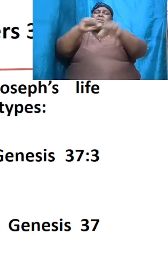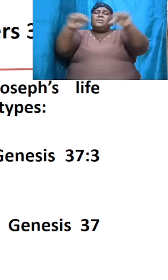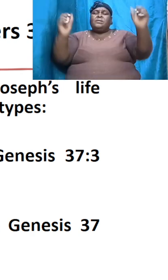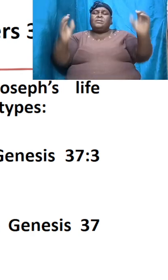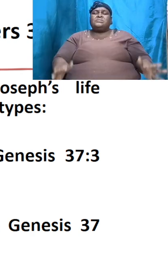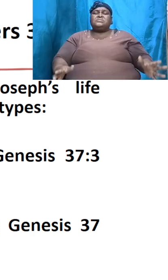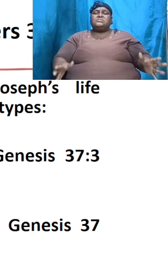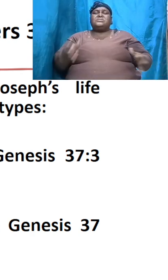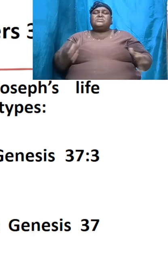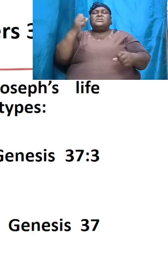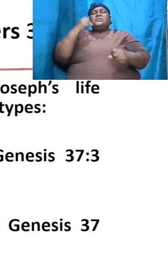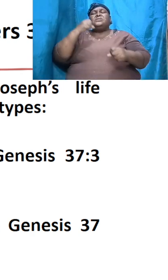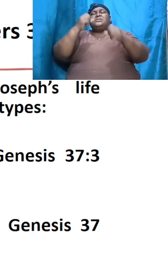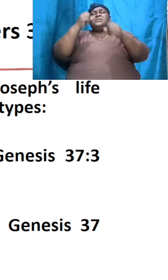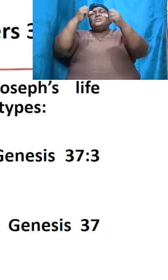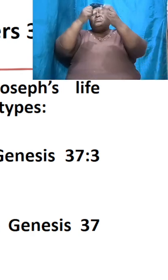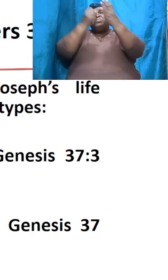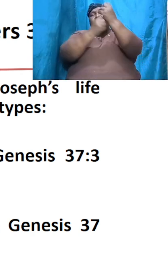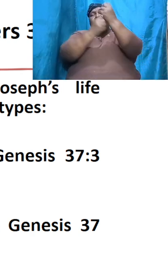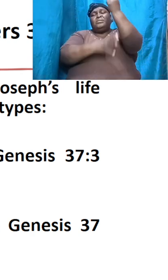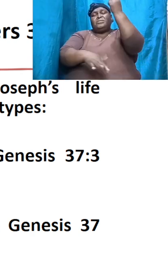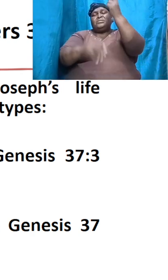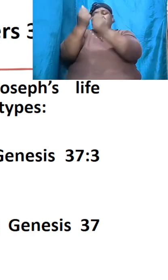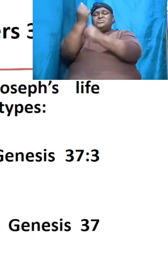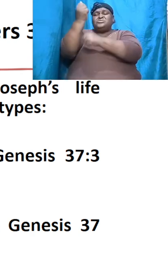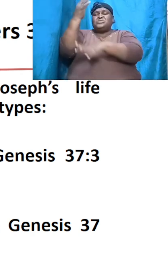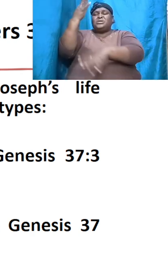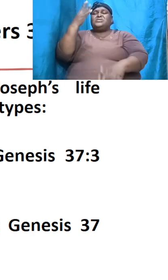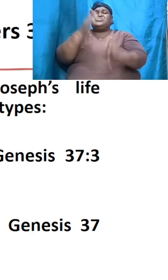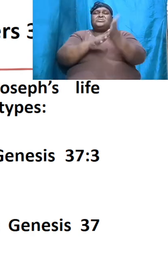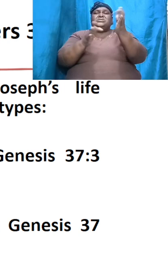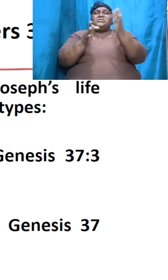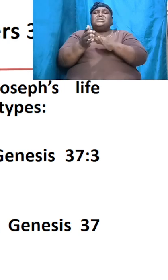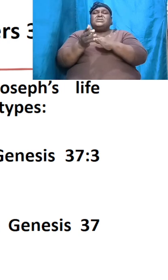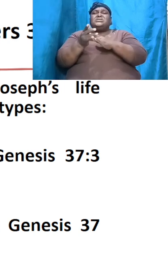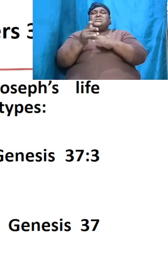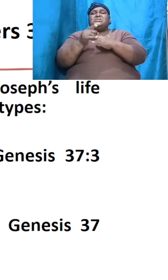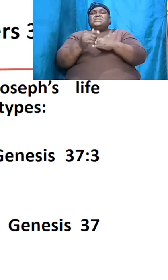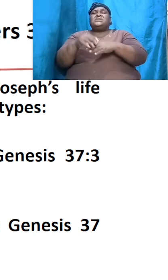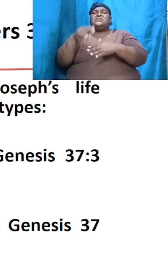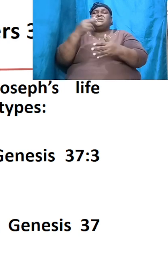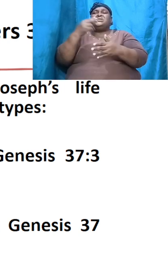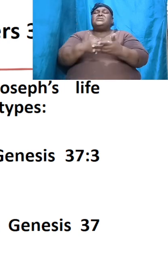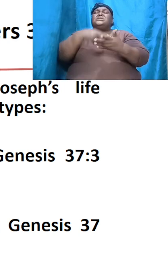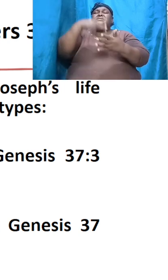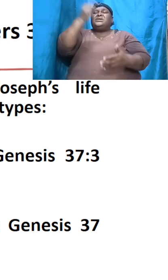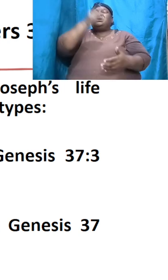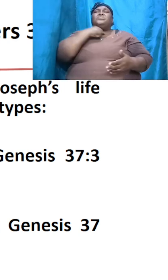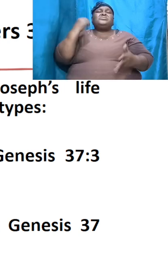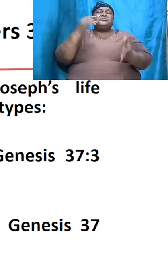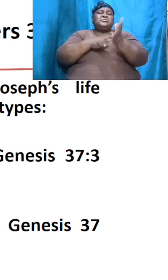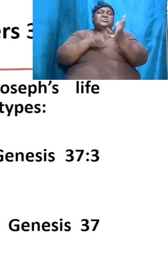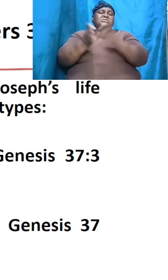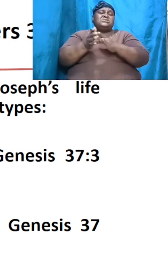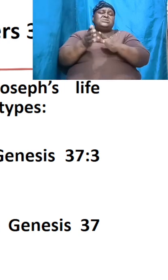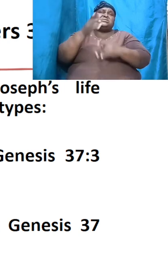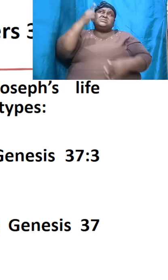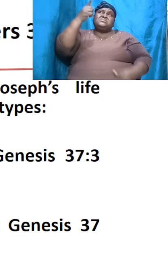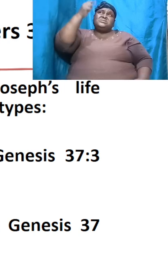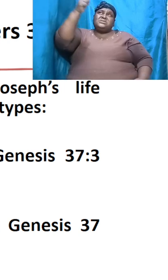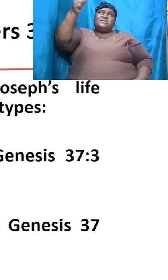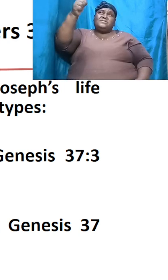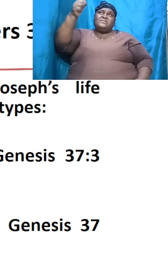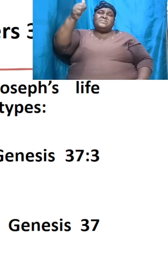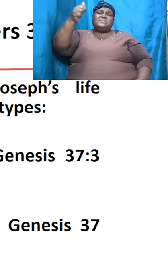the blood was shed which was his blood the high priest was there who was Jesus himself so that he was the